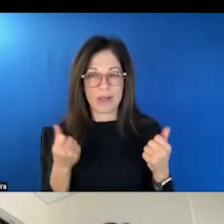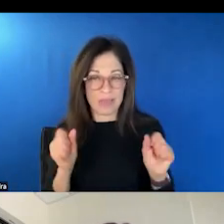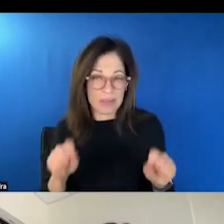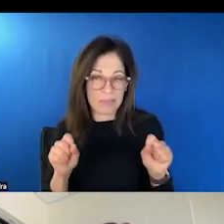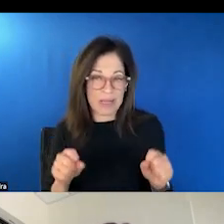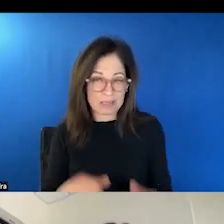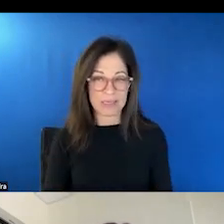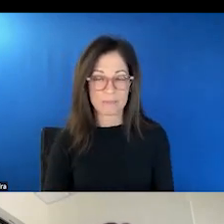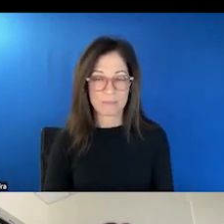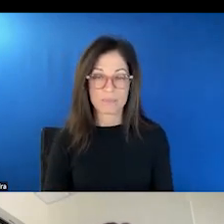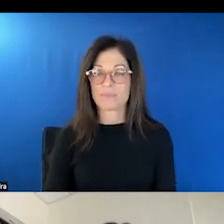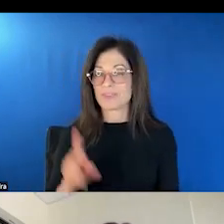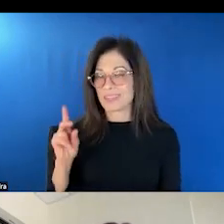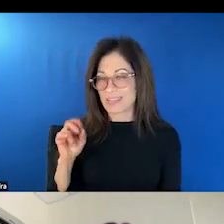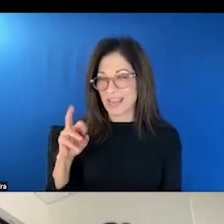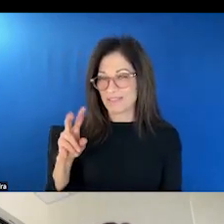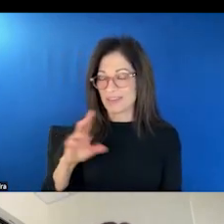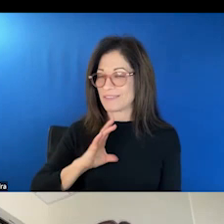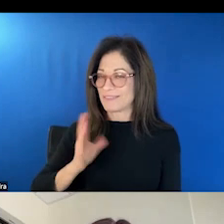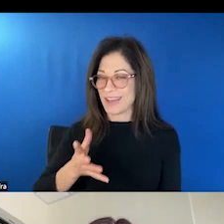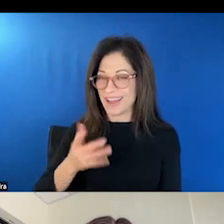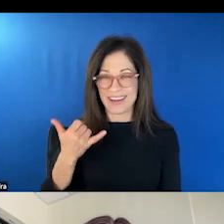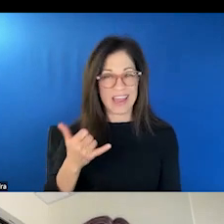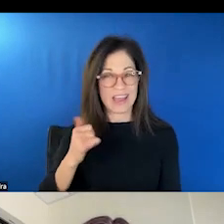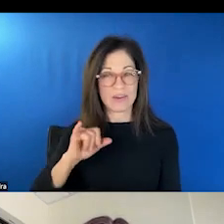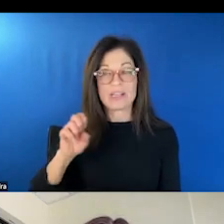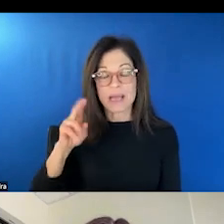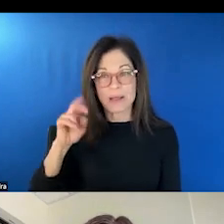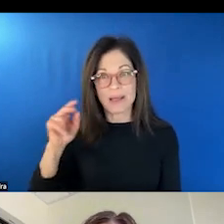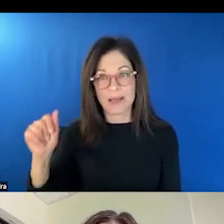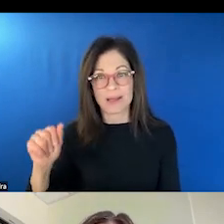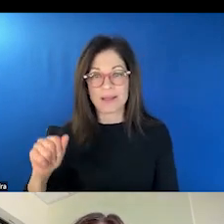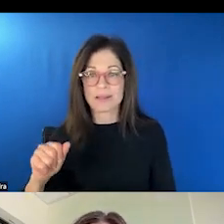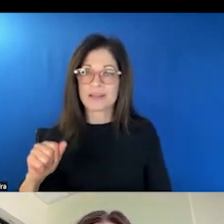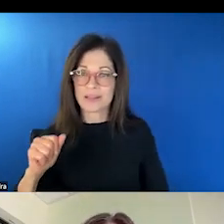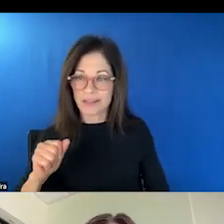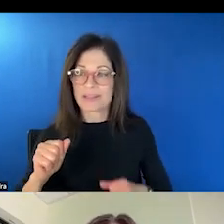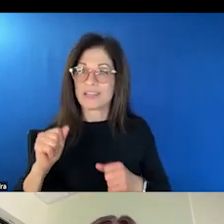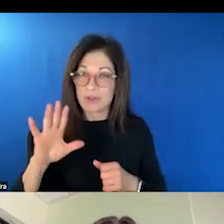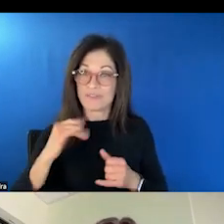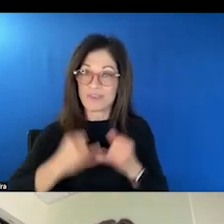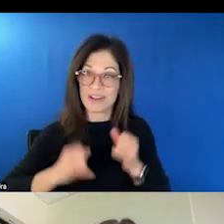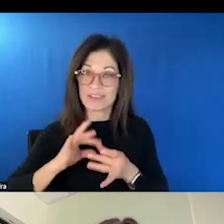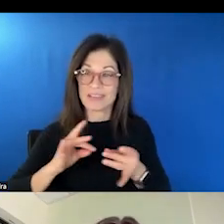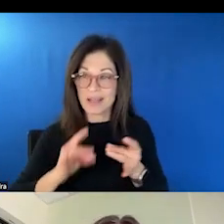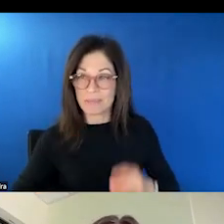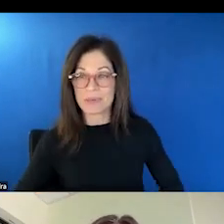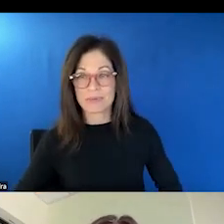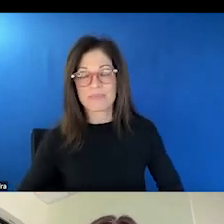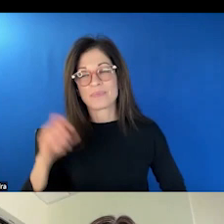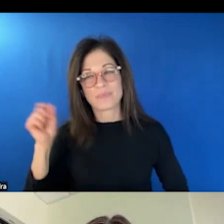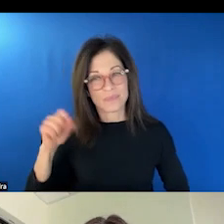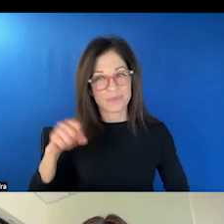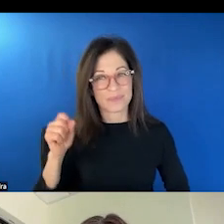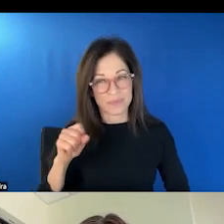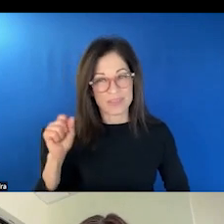And Sabrina, the last comments on the case against. Sure. Um, so, so yes, we're